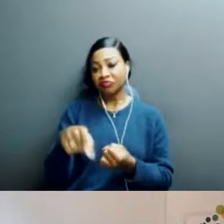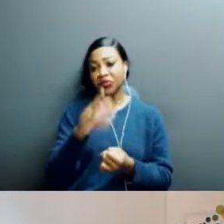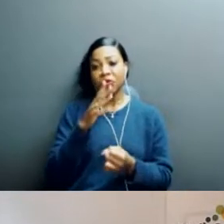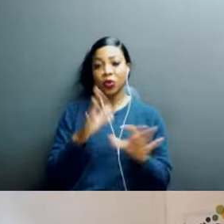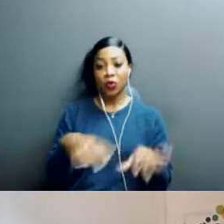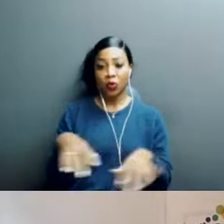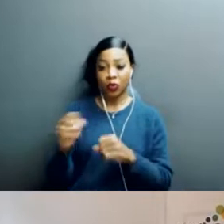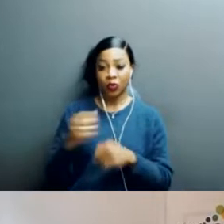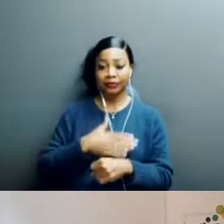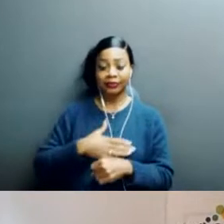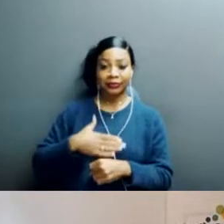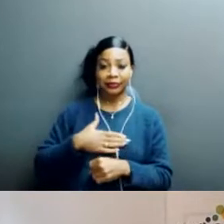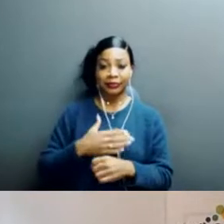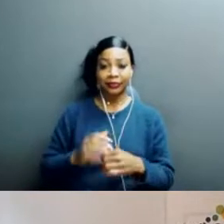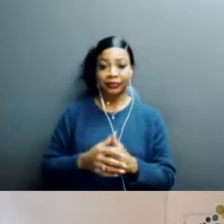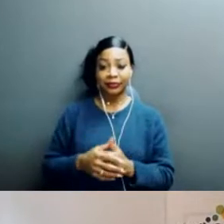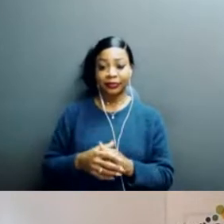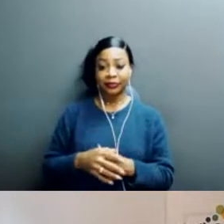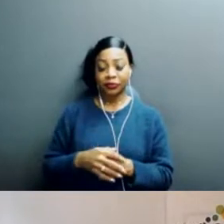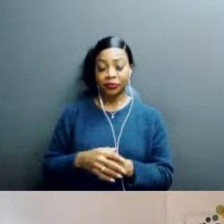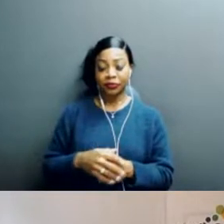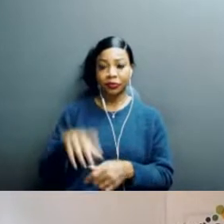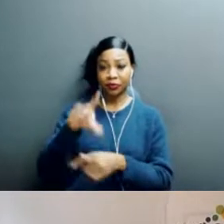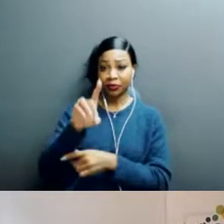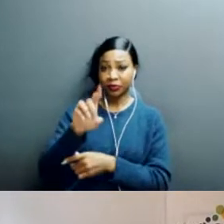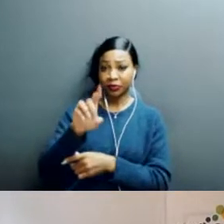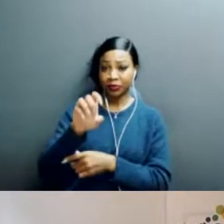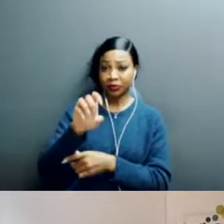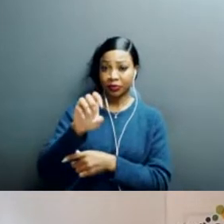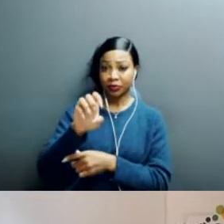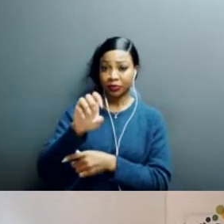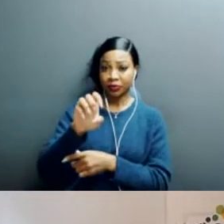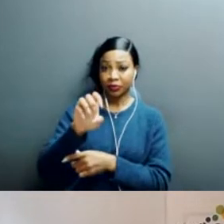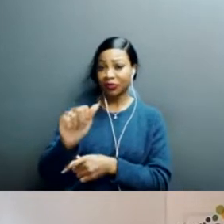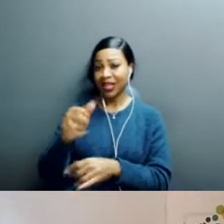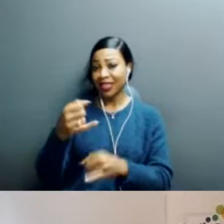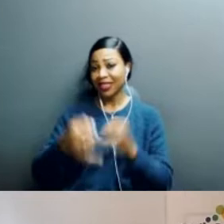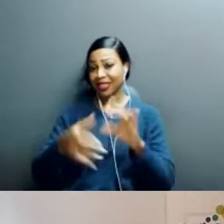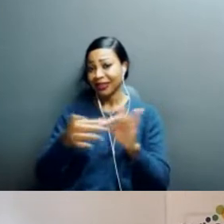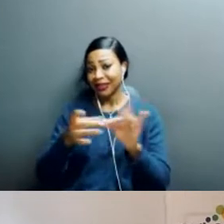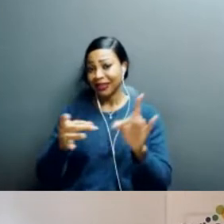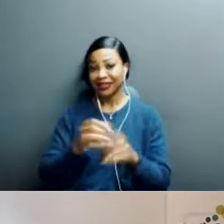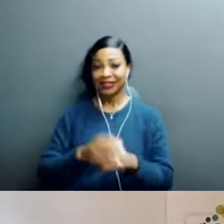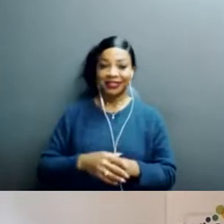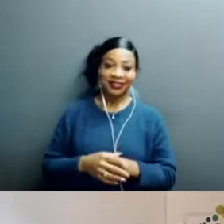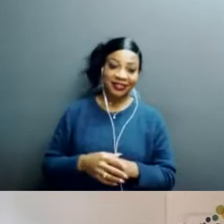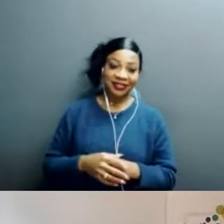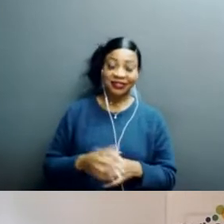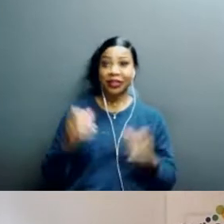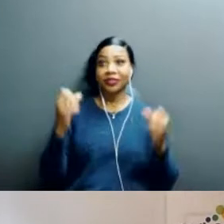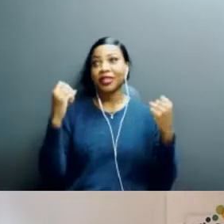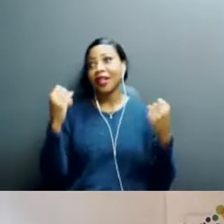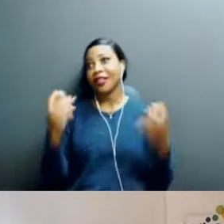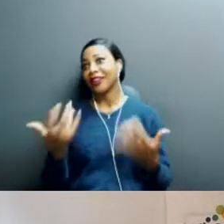about this. But, um, Deborah, is there any, any last words? Well, there's a lot to be said,